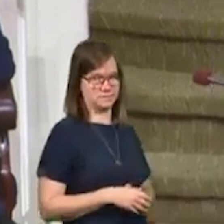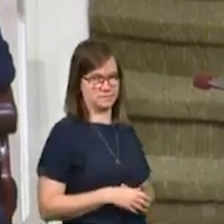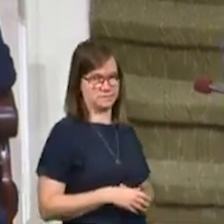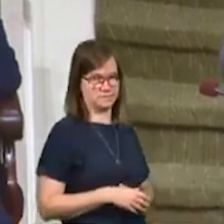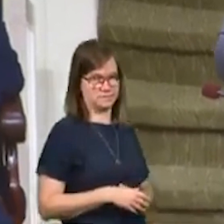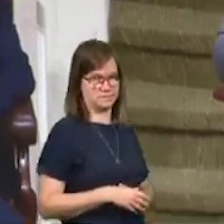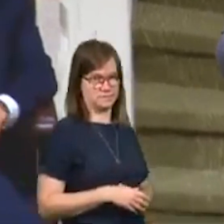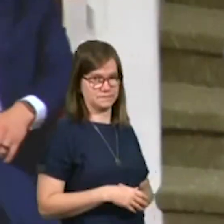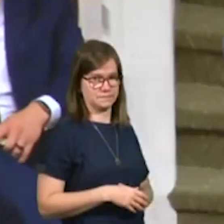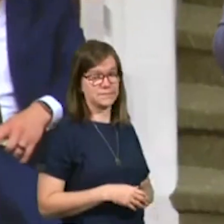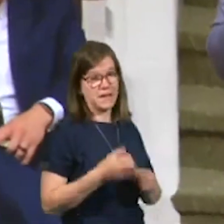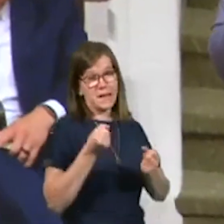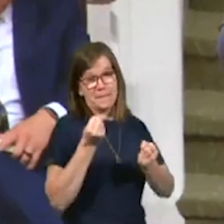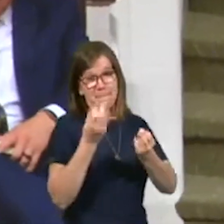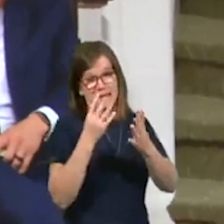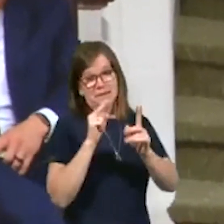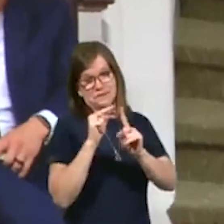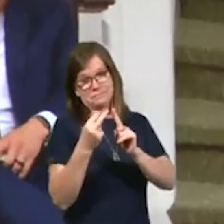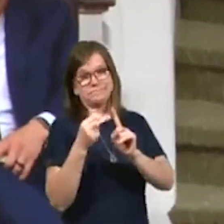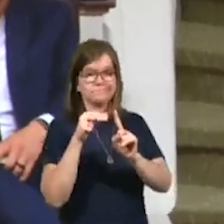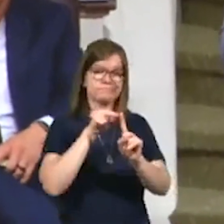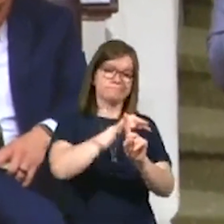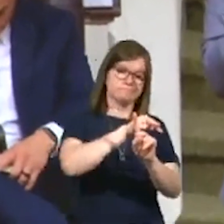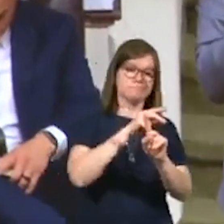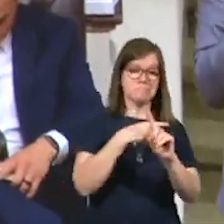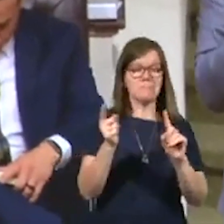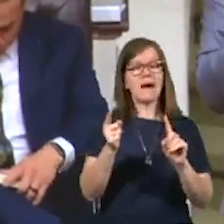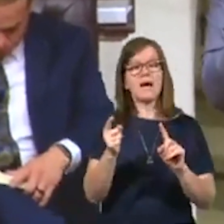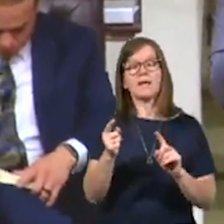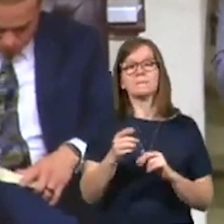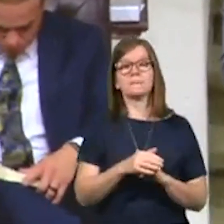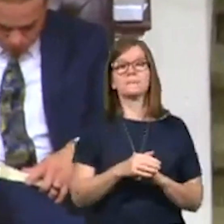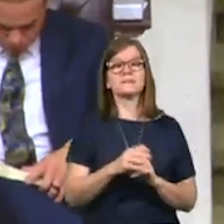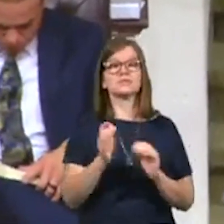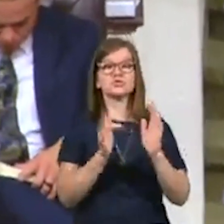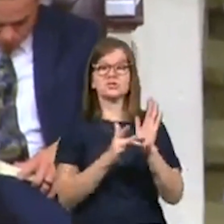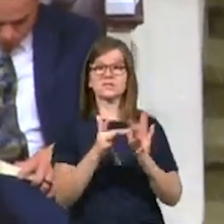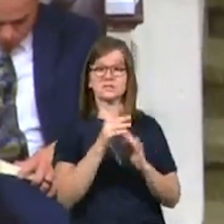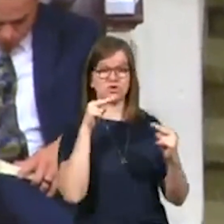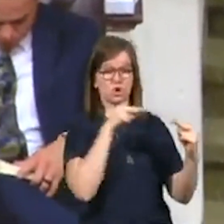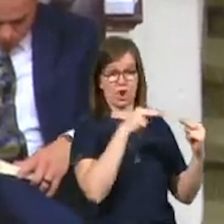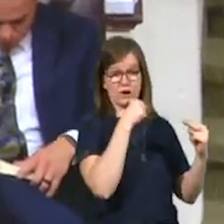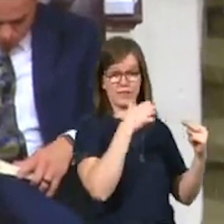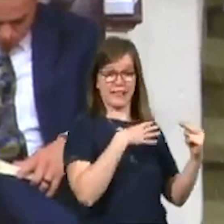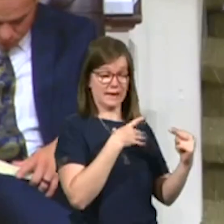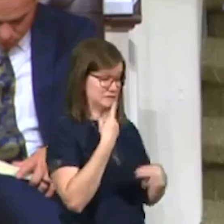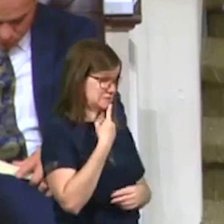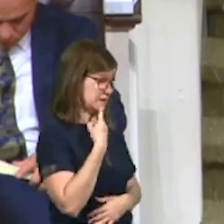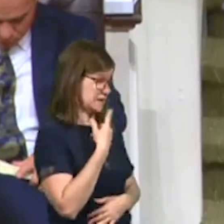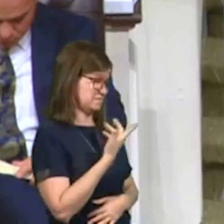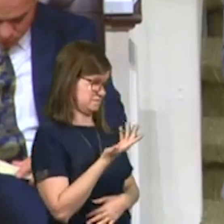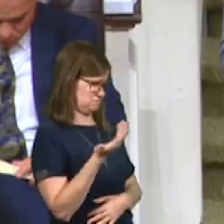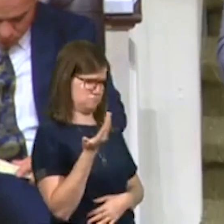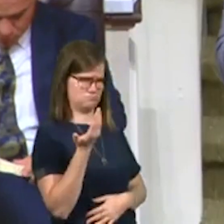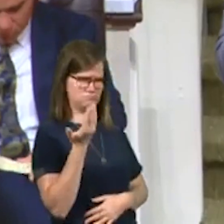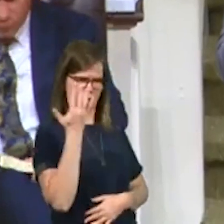A lot of ways to look at this verse, but essentially you could look at it this way. Jesus looked at this lady and said, why would I waste a miracle